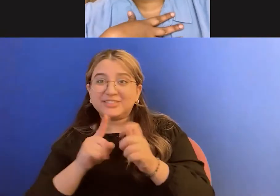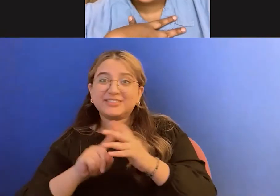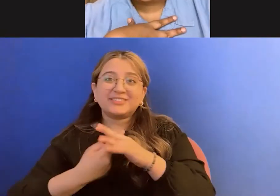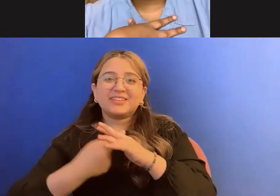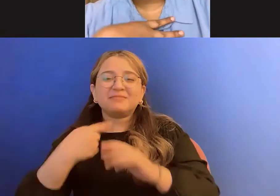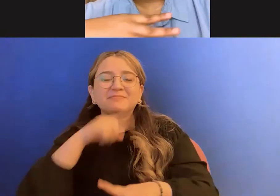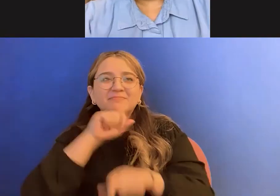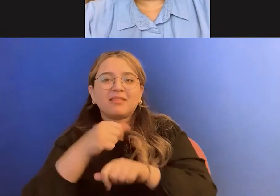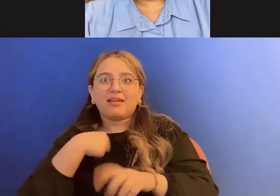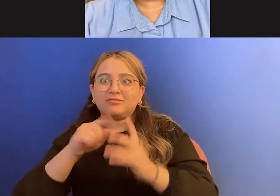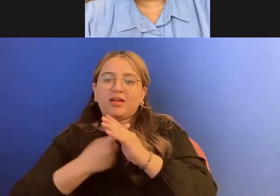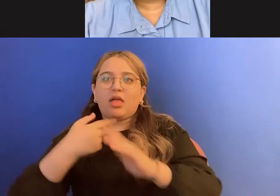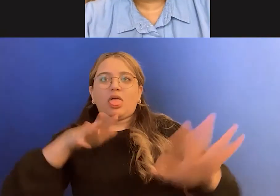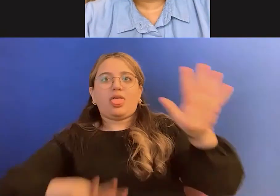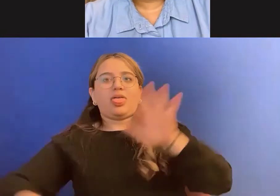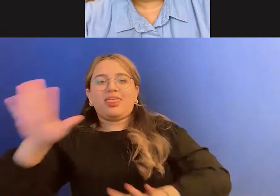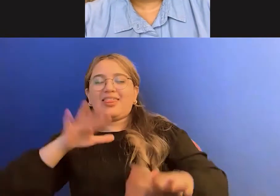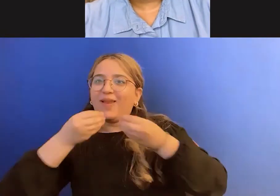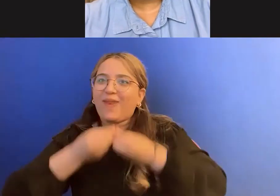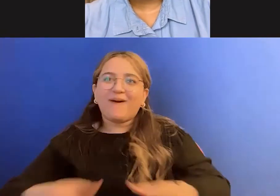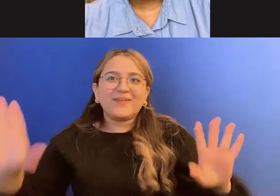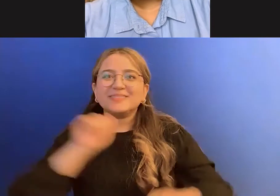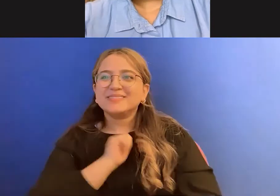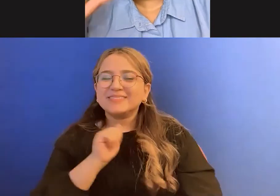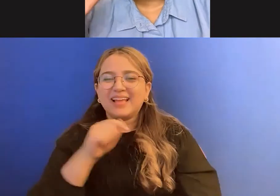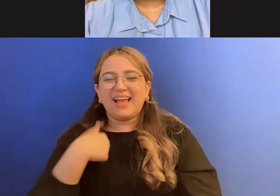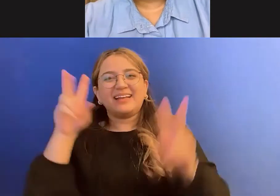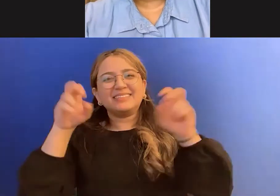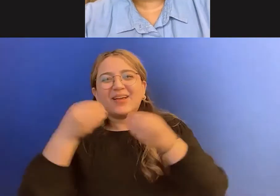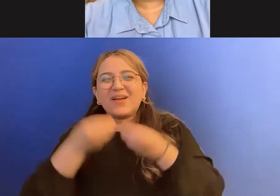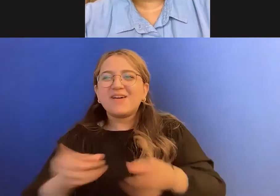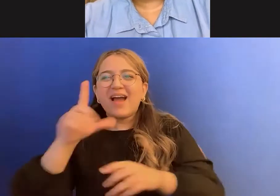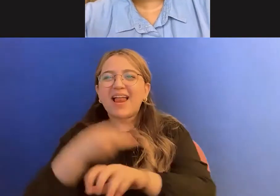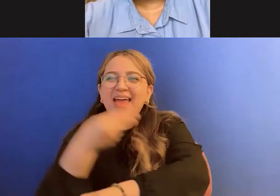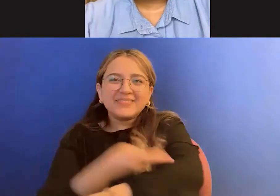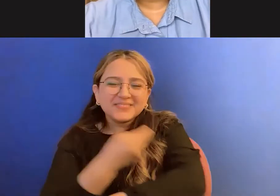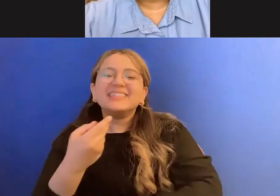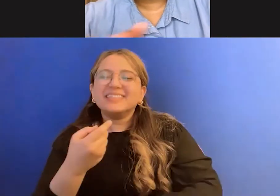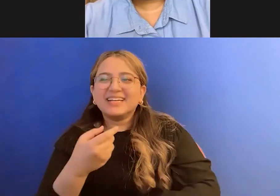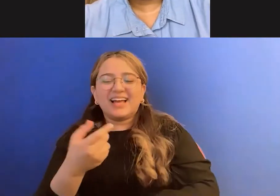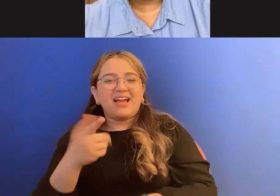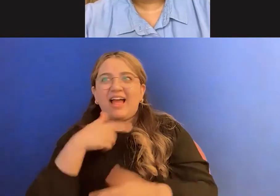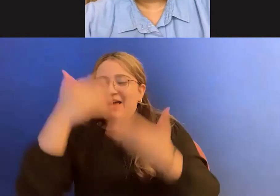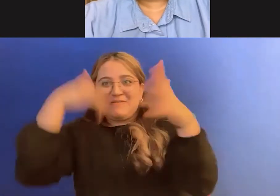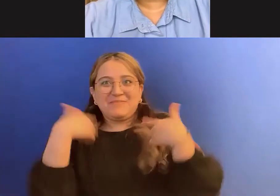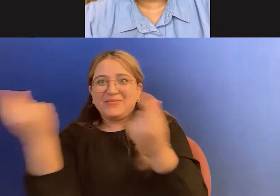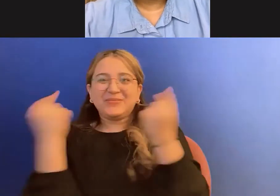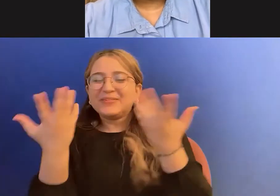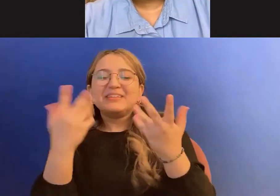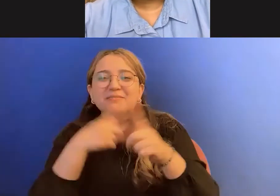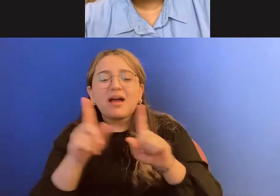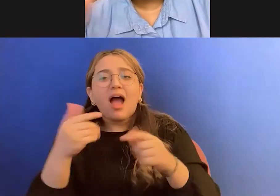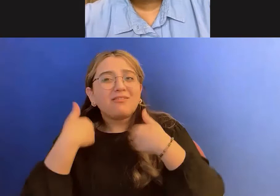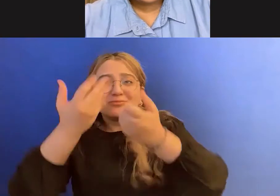lost lab. Um, I really didn't know what I was doing, but there's so much out there. So go out there, follow, and